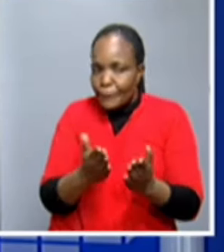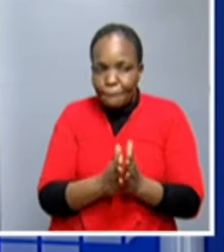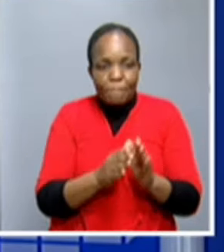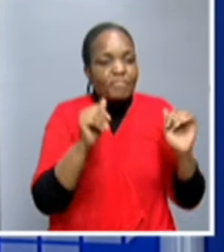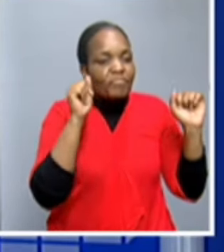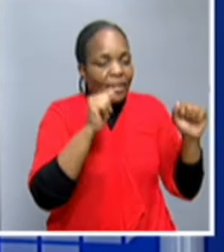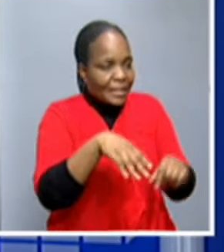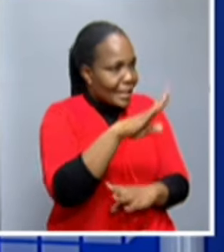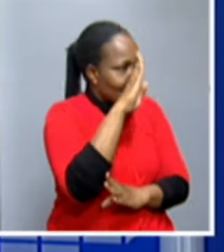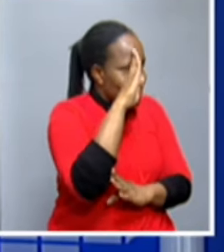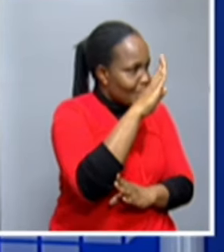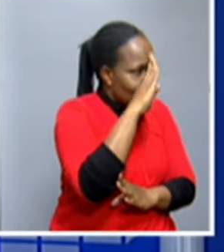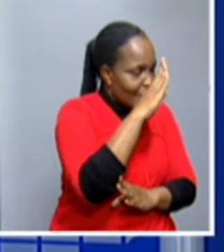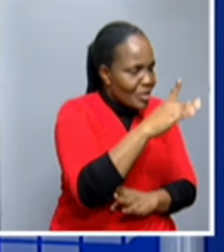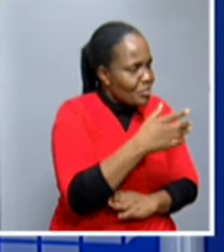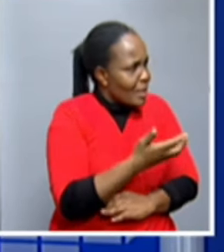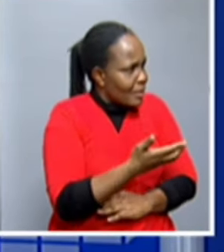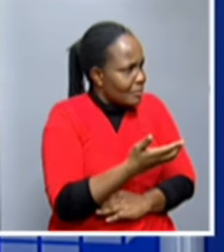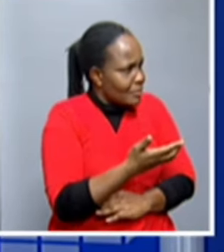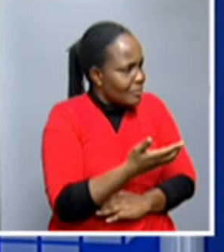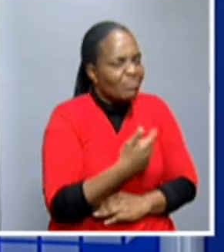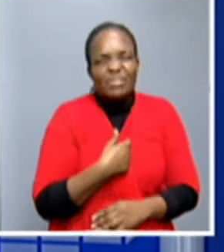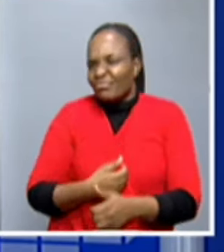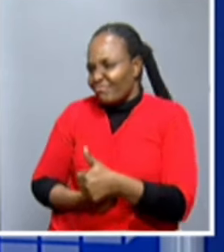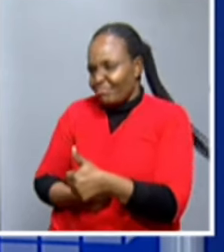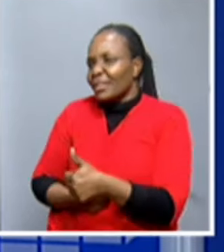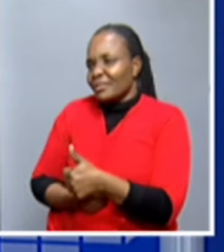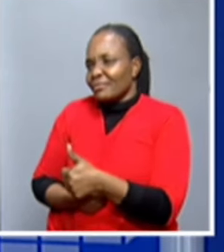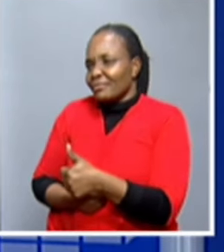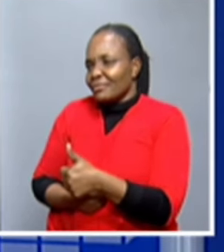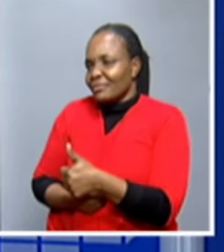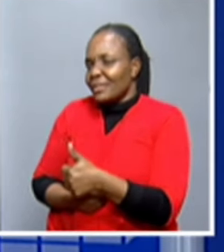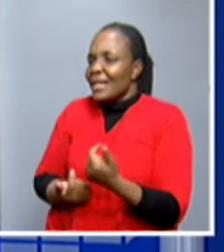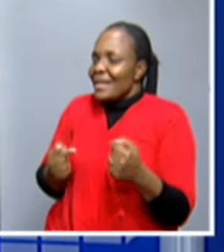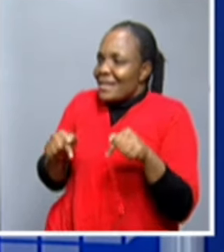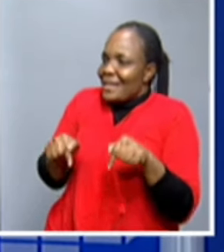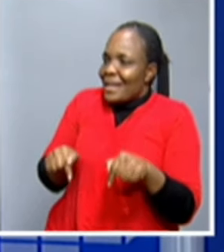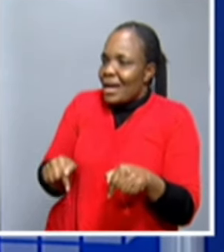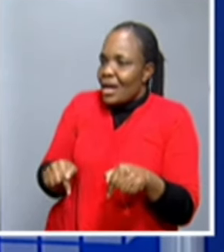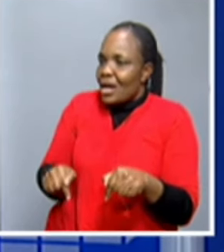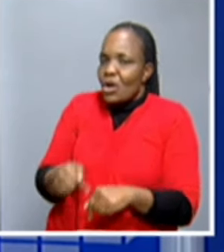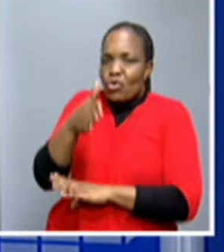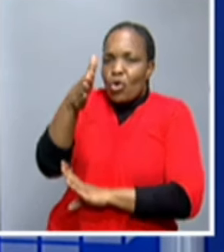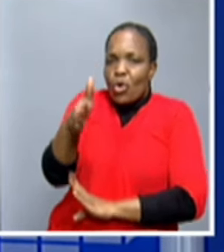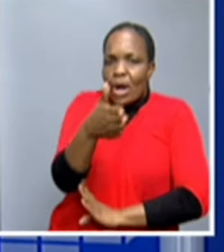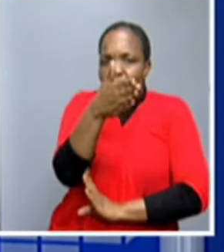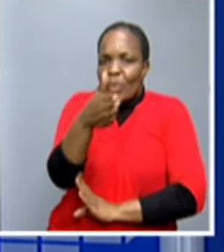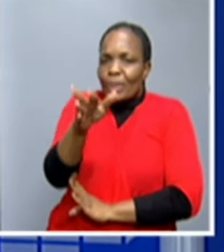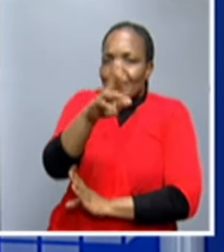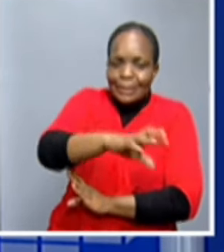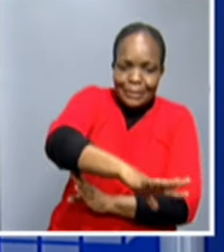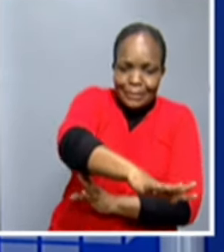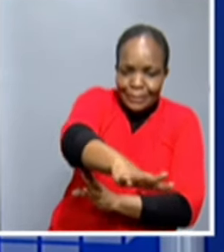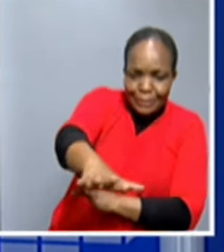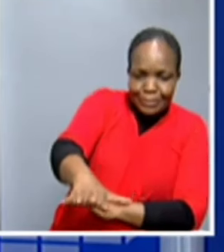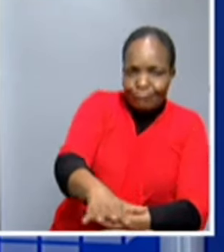Yes, good evening, Janette. How are you? I'm very well. Thank you, Pandilini. Now, what is the situation in Ohangwena? Have you been